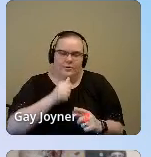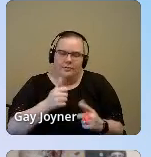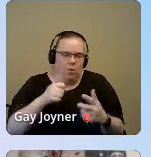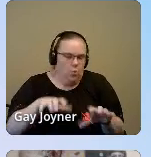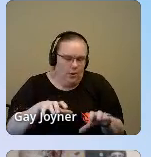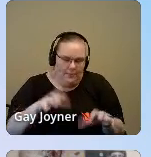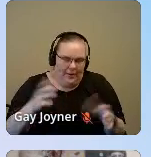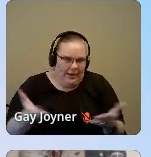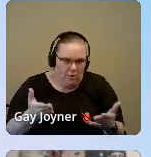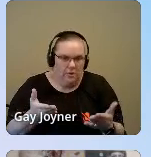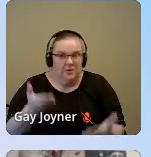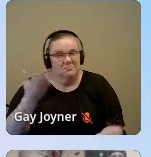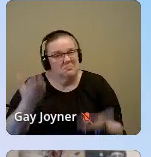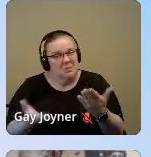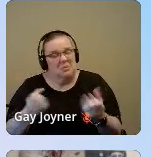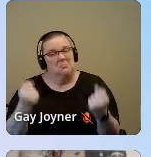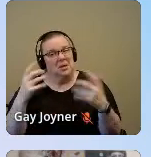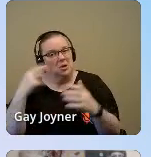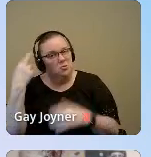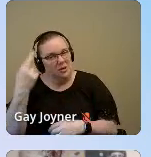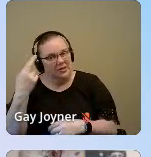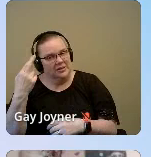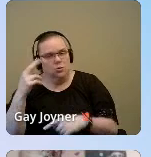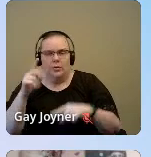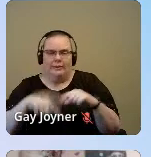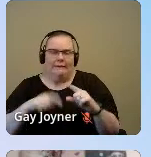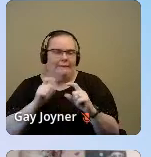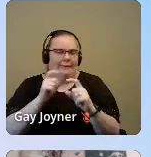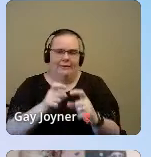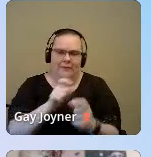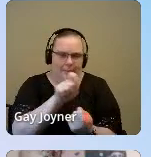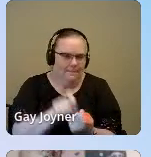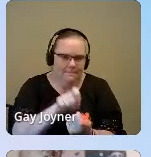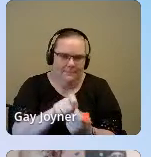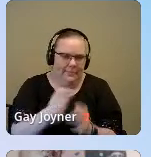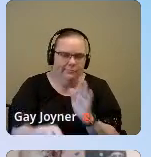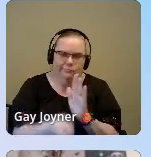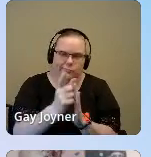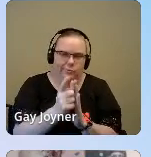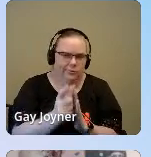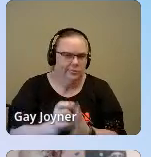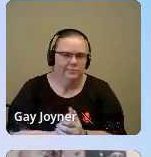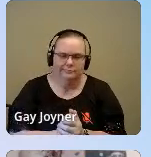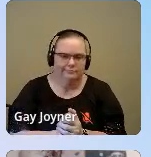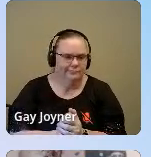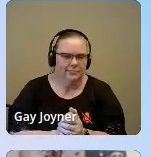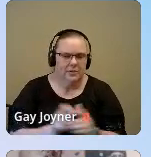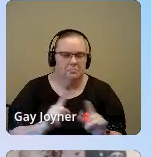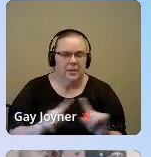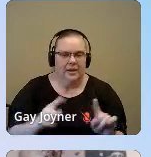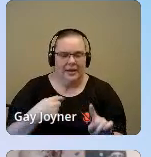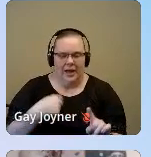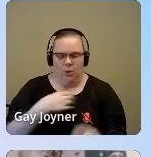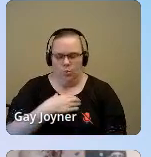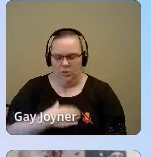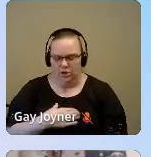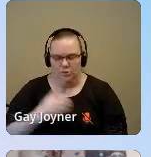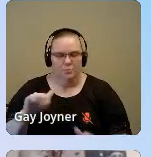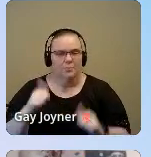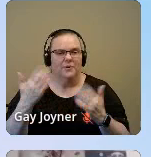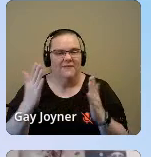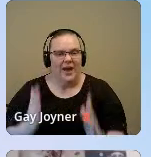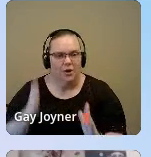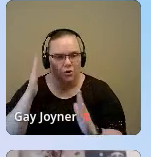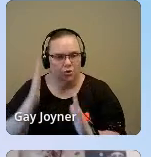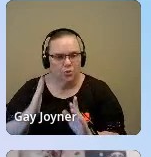It might be something we can't actually give words to immediately. We don't trust to give words to. I wish providers would recognize